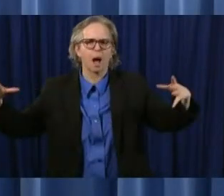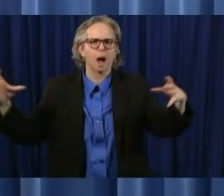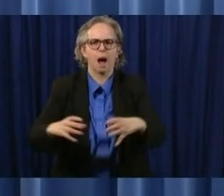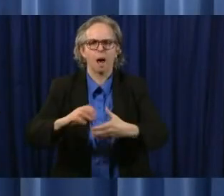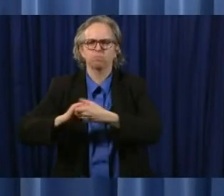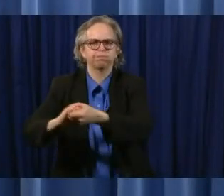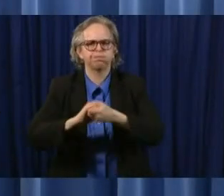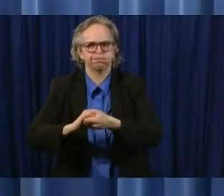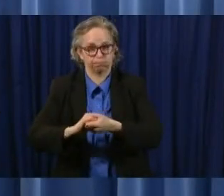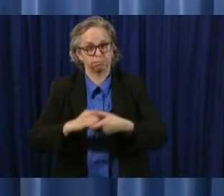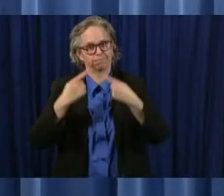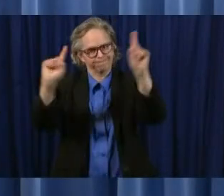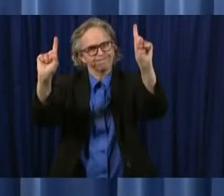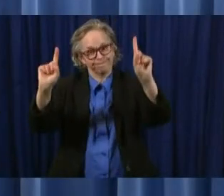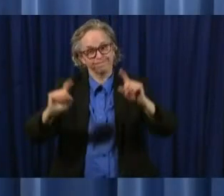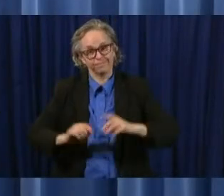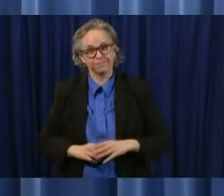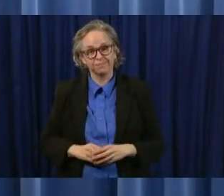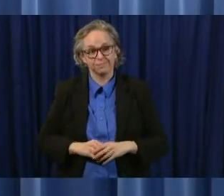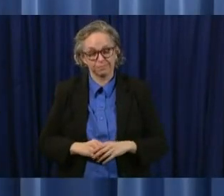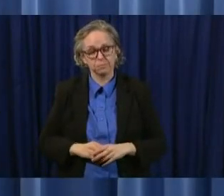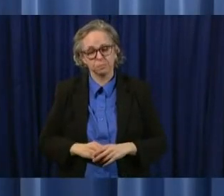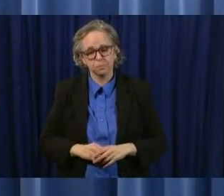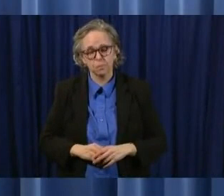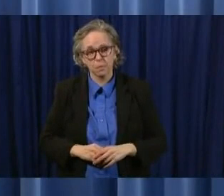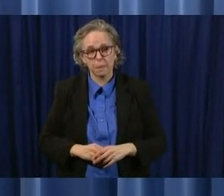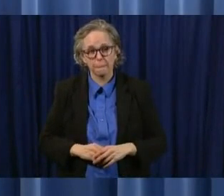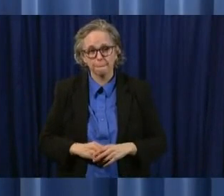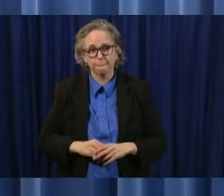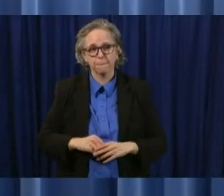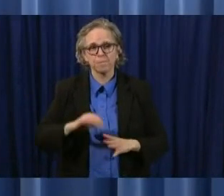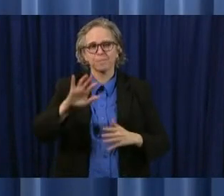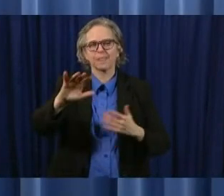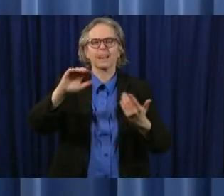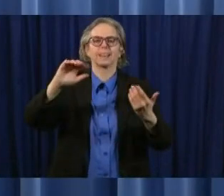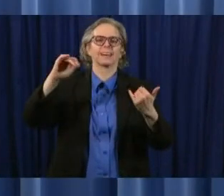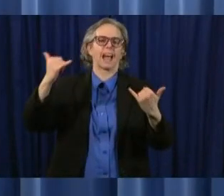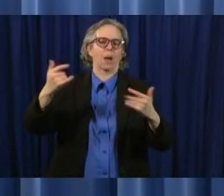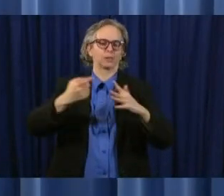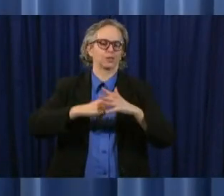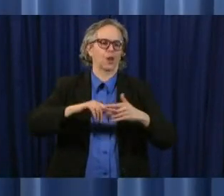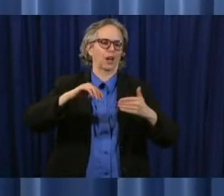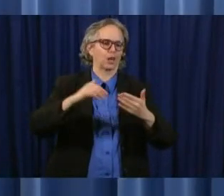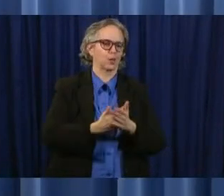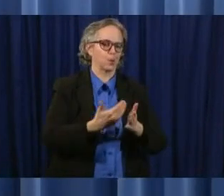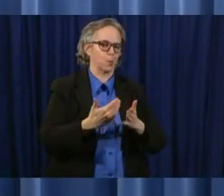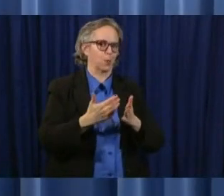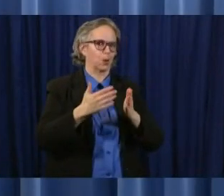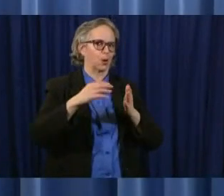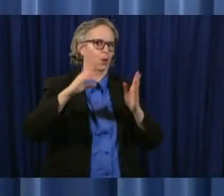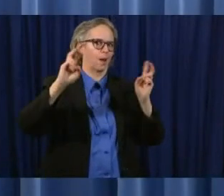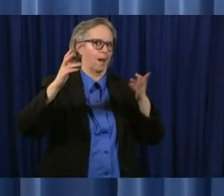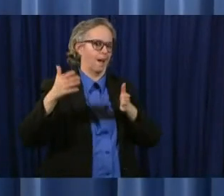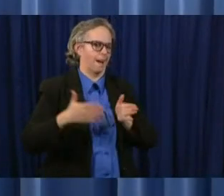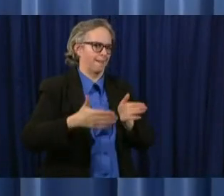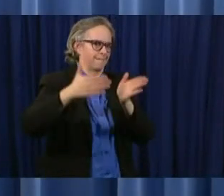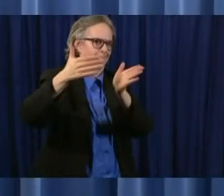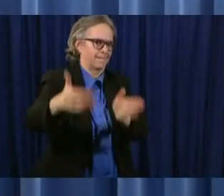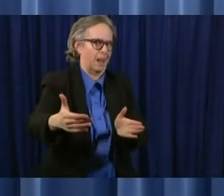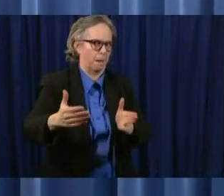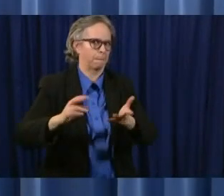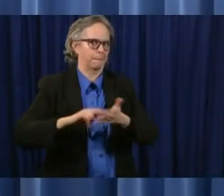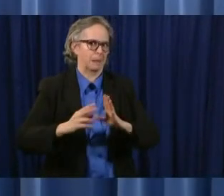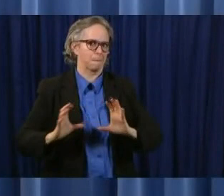we're trying to get back and we're trying to get back in business and get people back with their jobs um